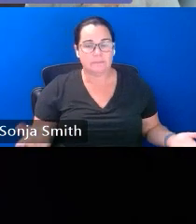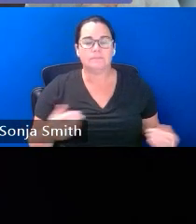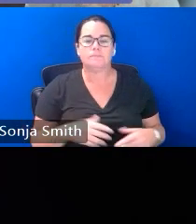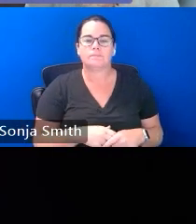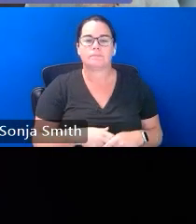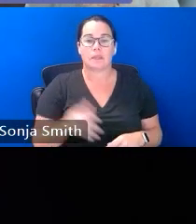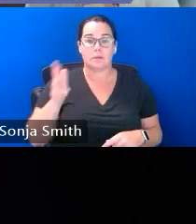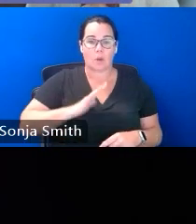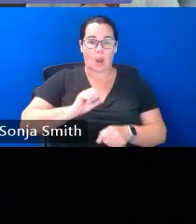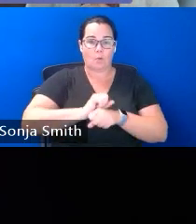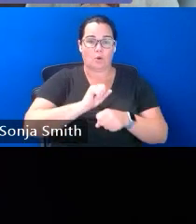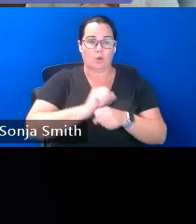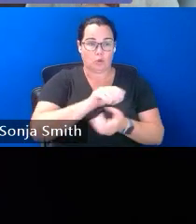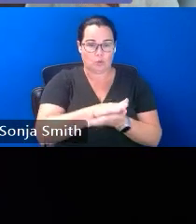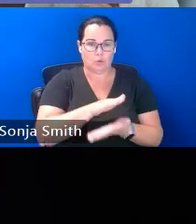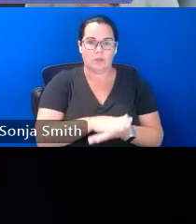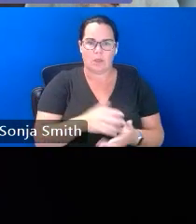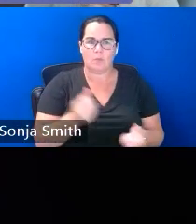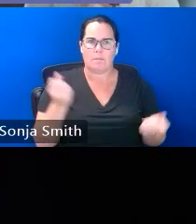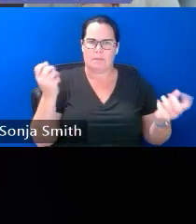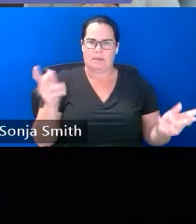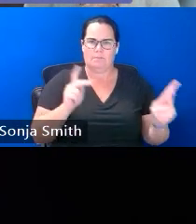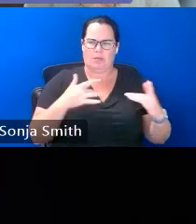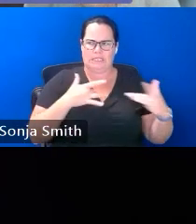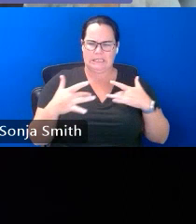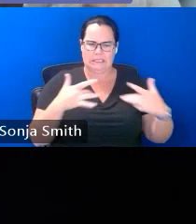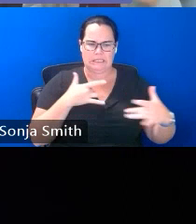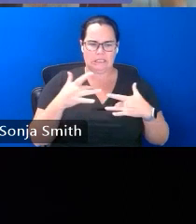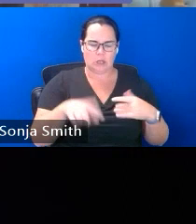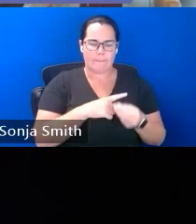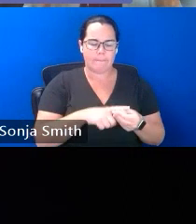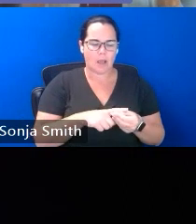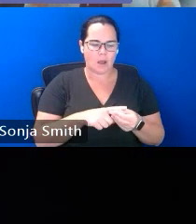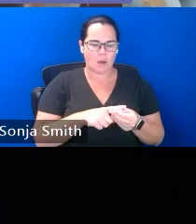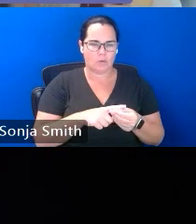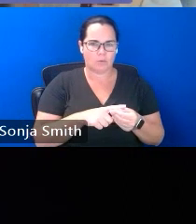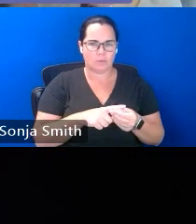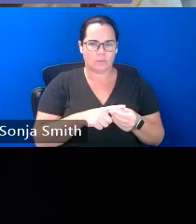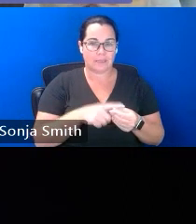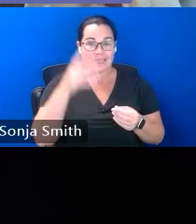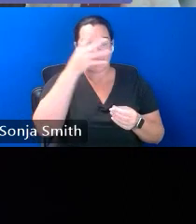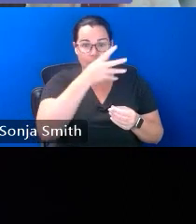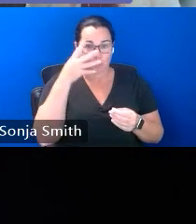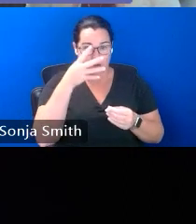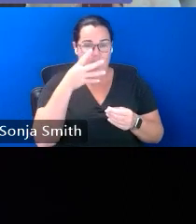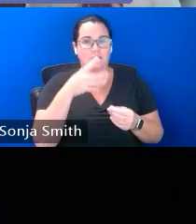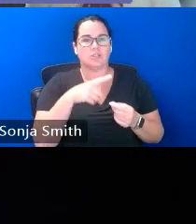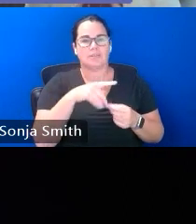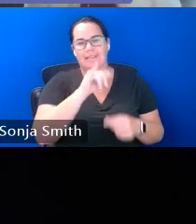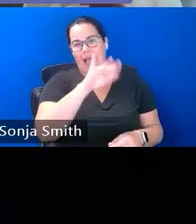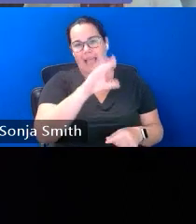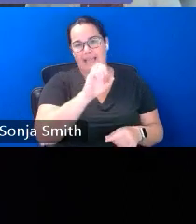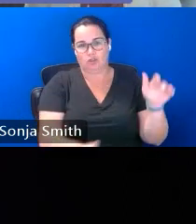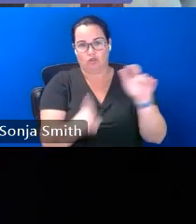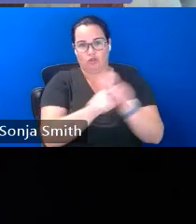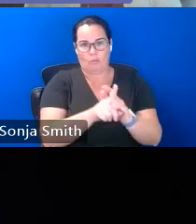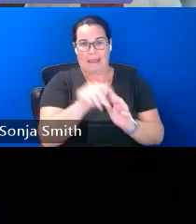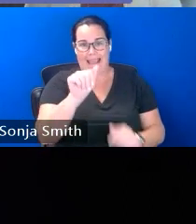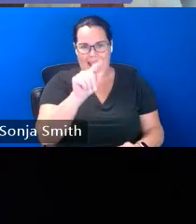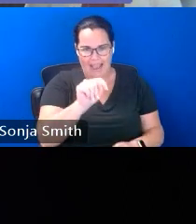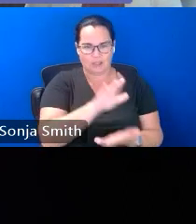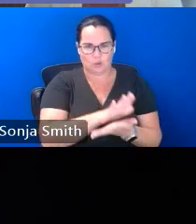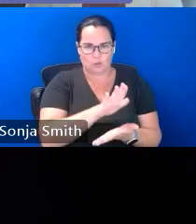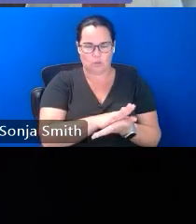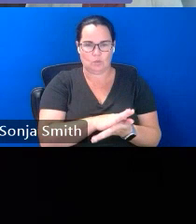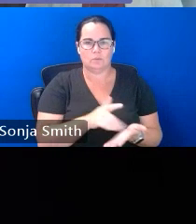school there were a lot of concerns around immigration and customs enforcement showing up at school we want to make